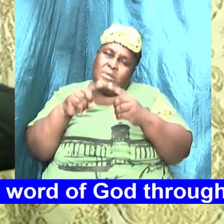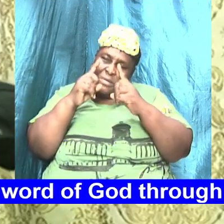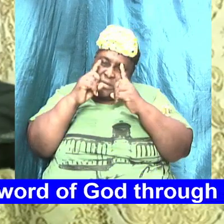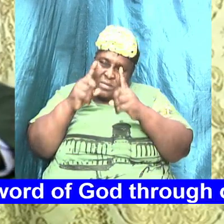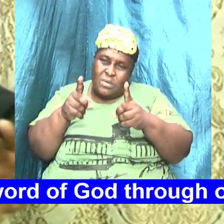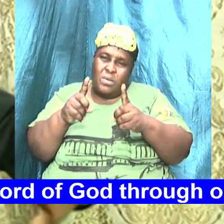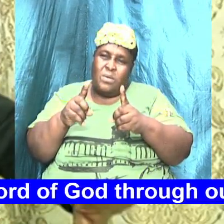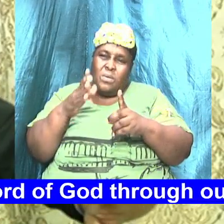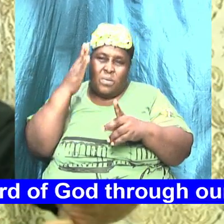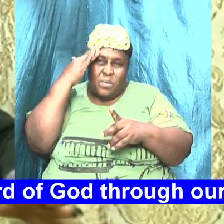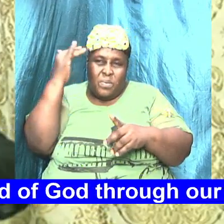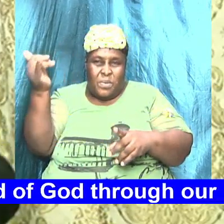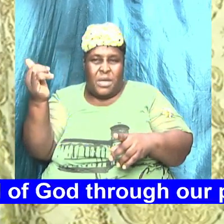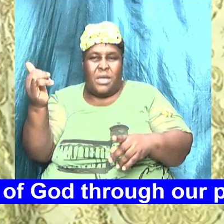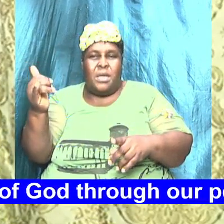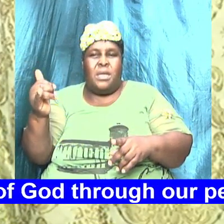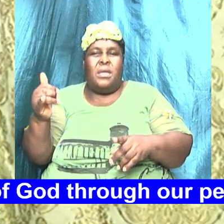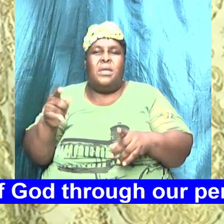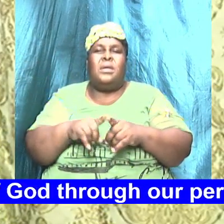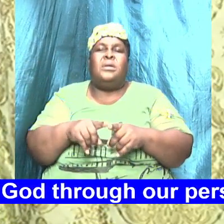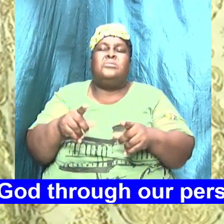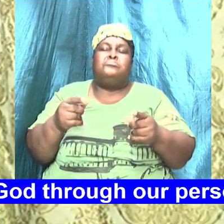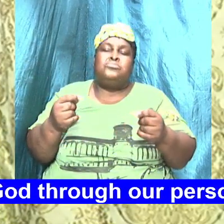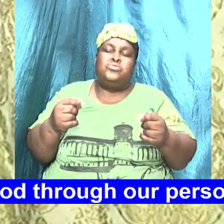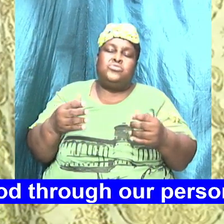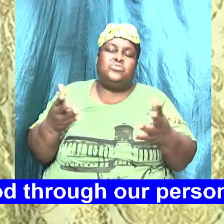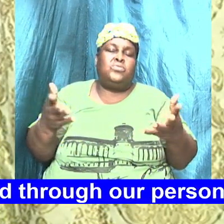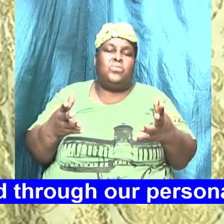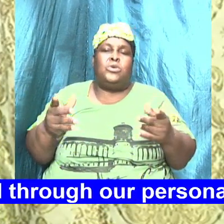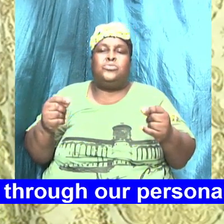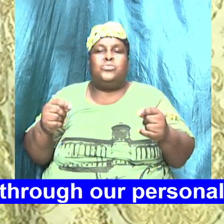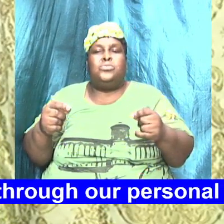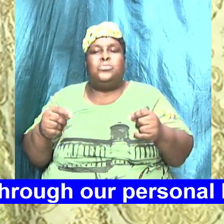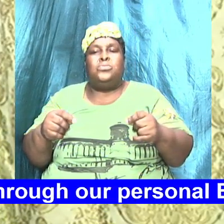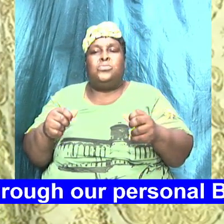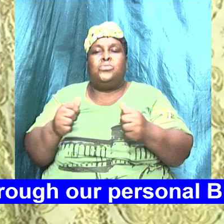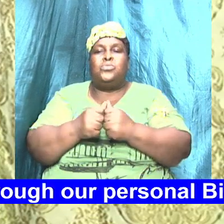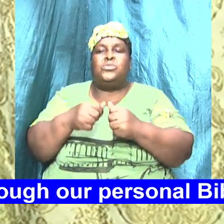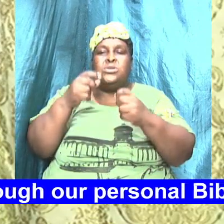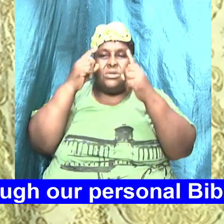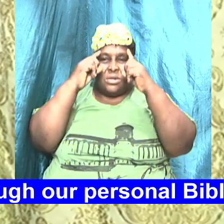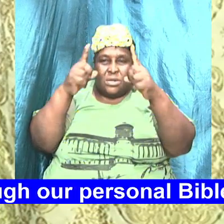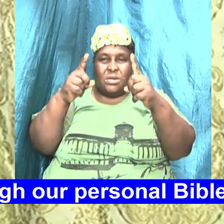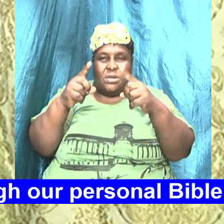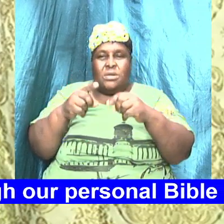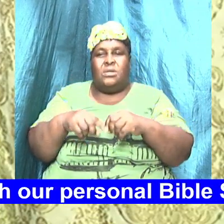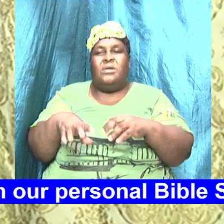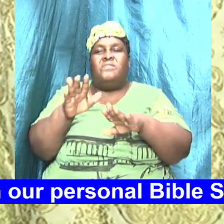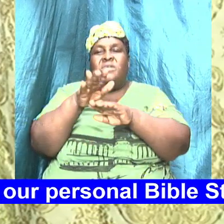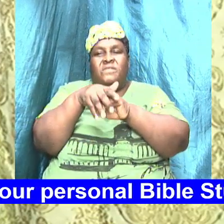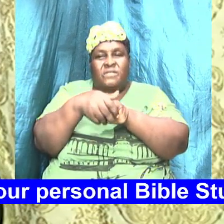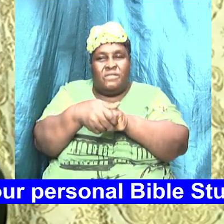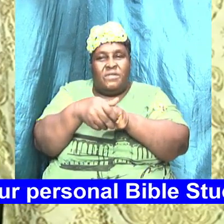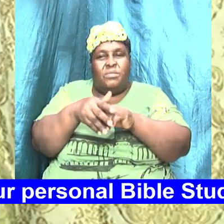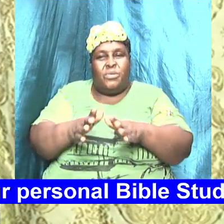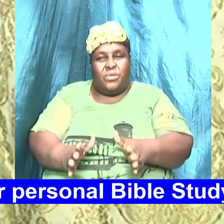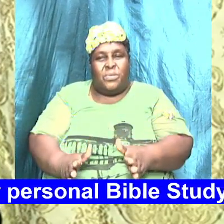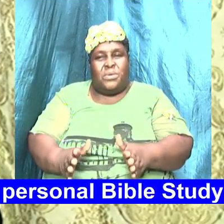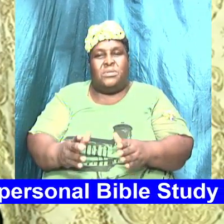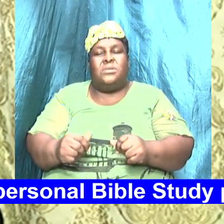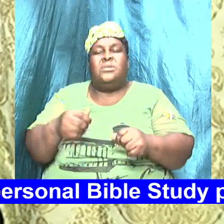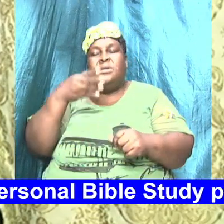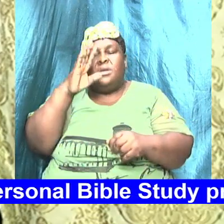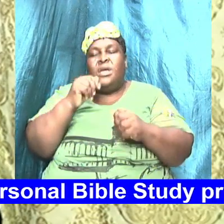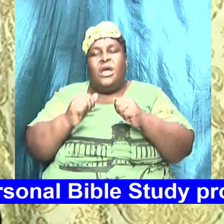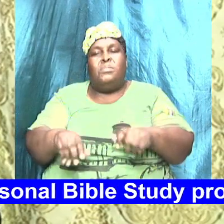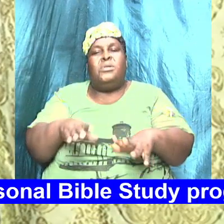We Should As We Have Been Doing With The Doctrine Of The Pharisees And The Sadducees God Bless